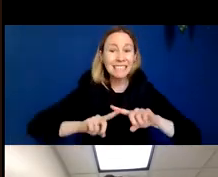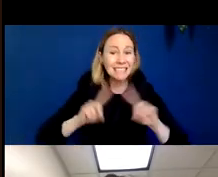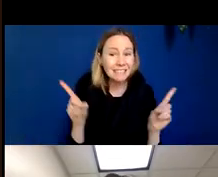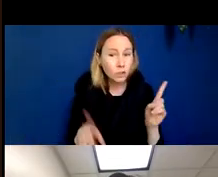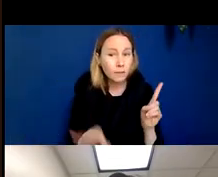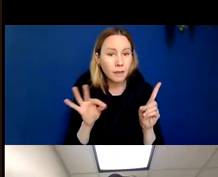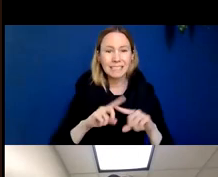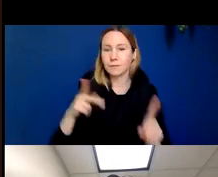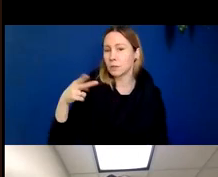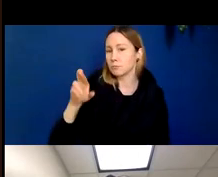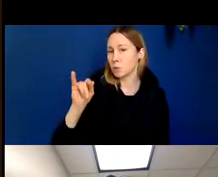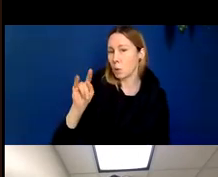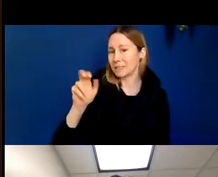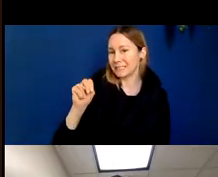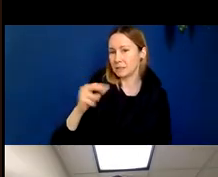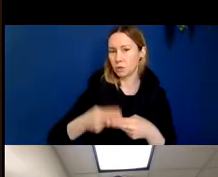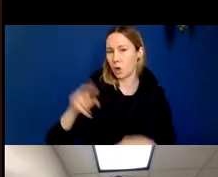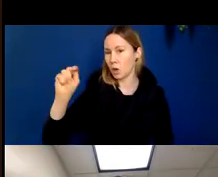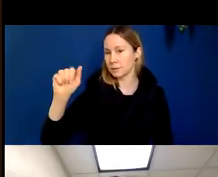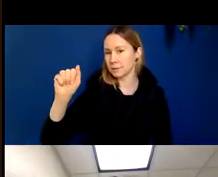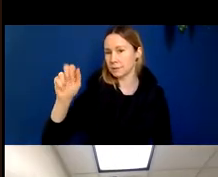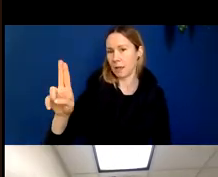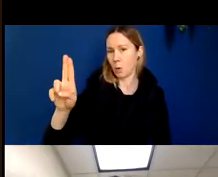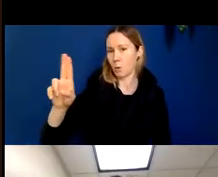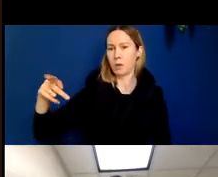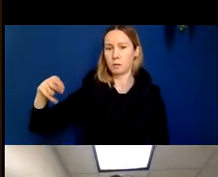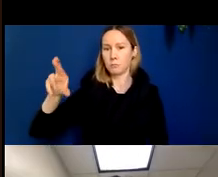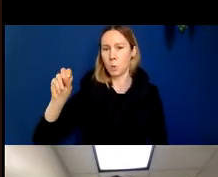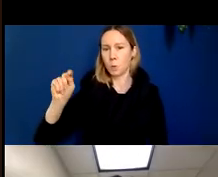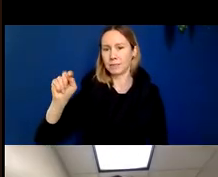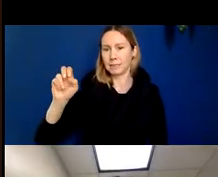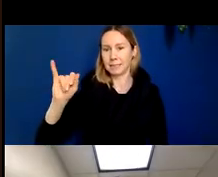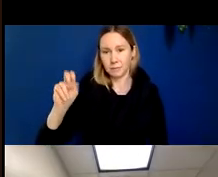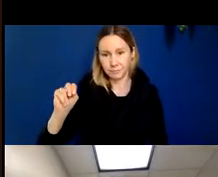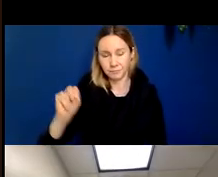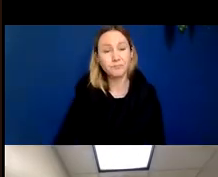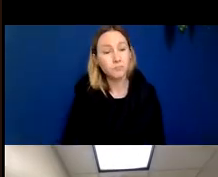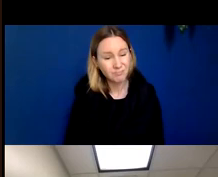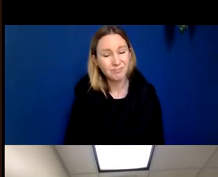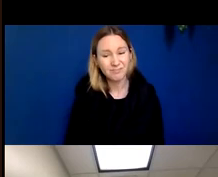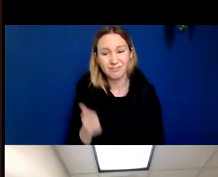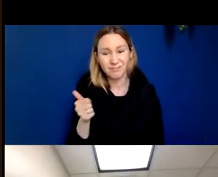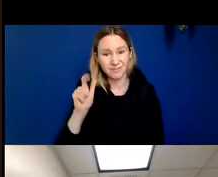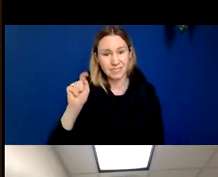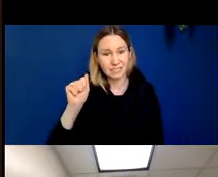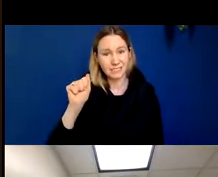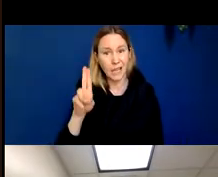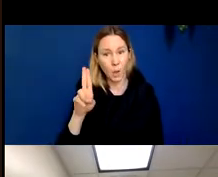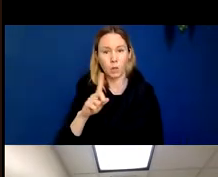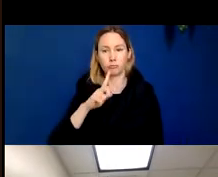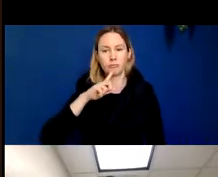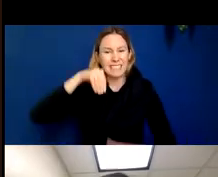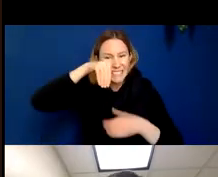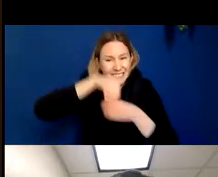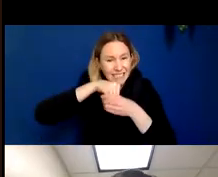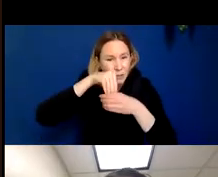that is called tau, T-A-U. And in this case, the tau protein is actually getting into the neurons,